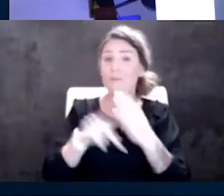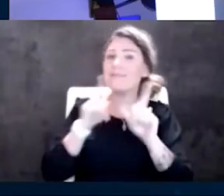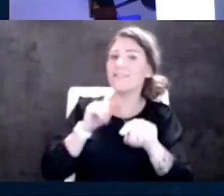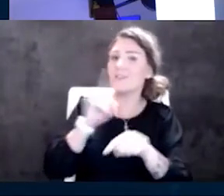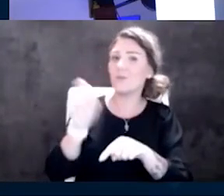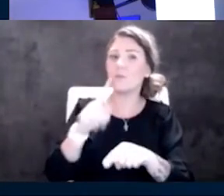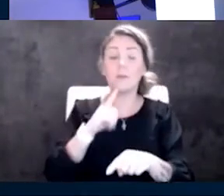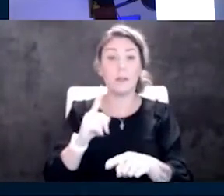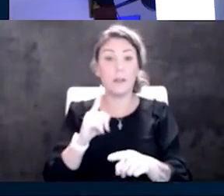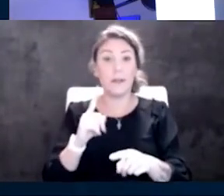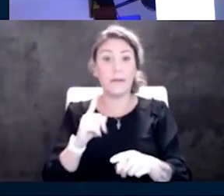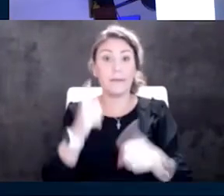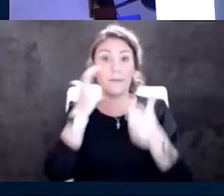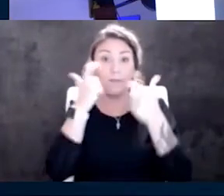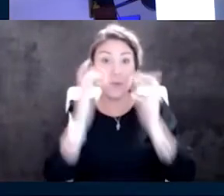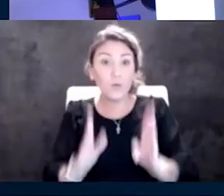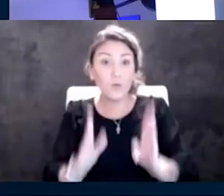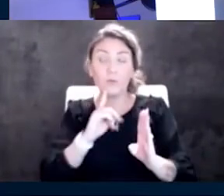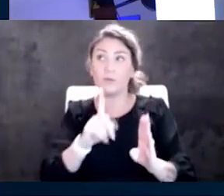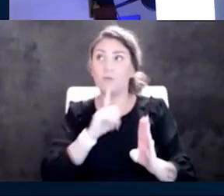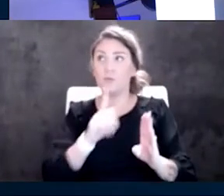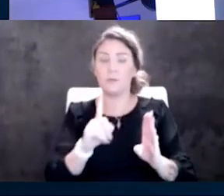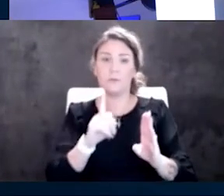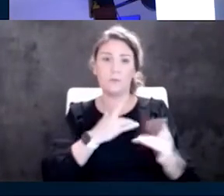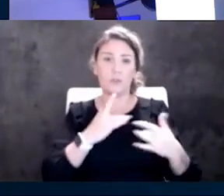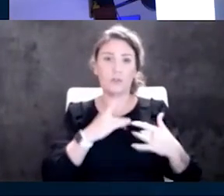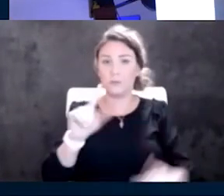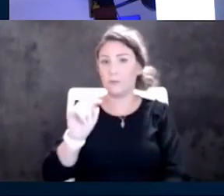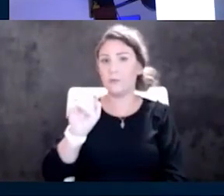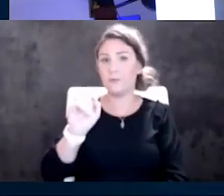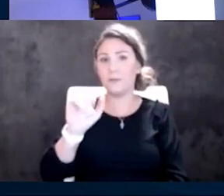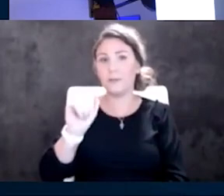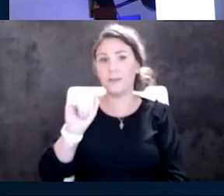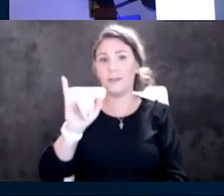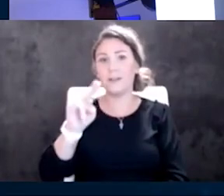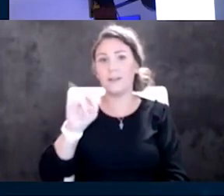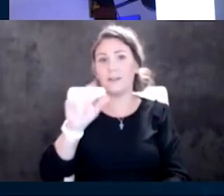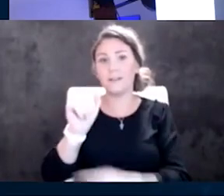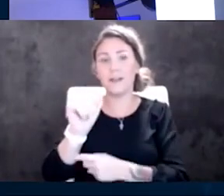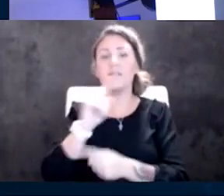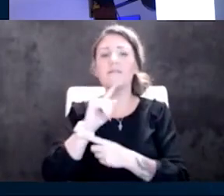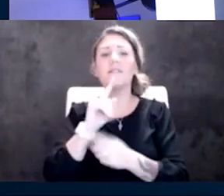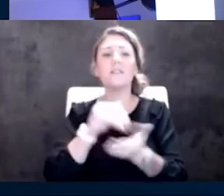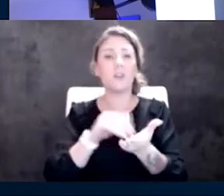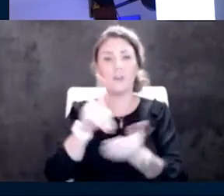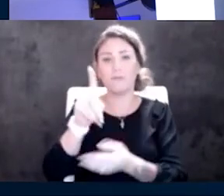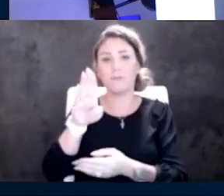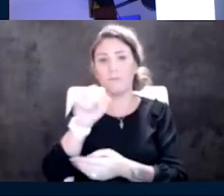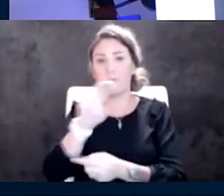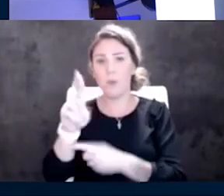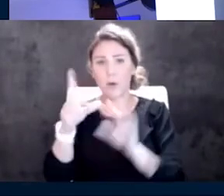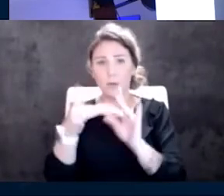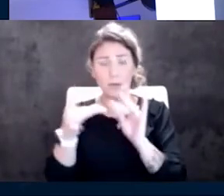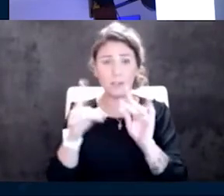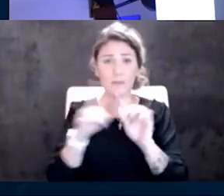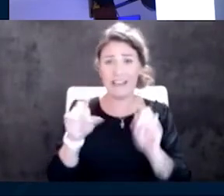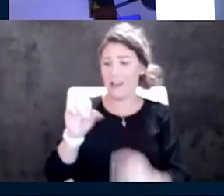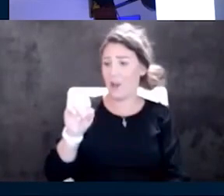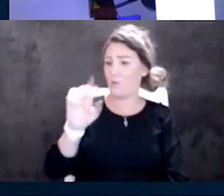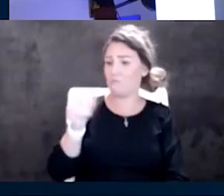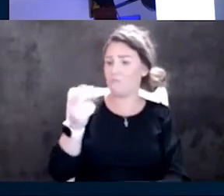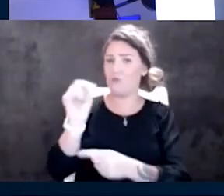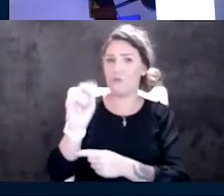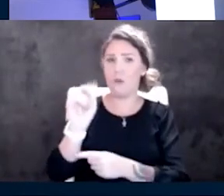equally concerned. But Tanya has a question. I know Dr. Barr mentioned it, and we've talked about it this morning. But if Omicron is more transmissible,